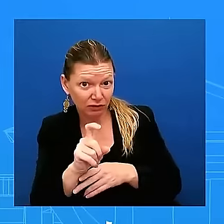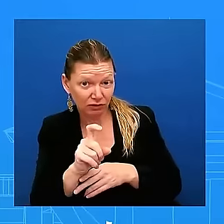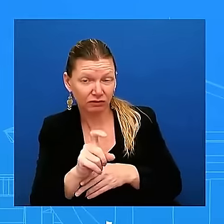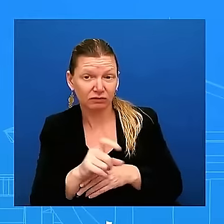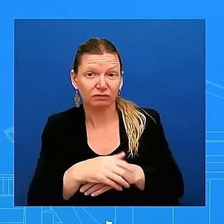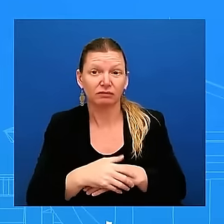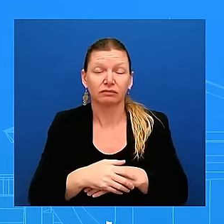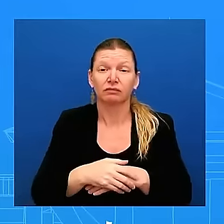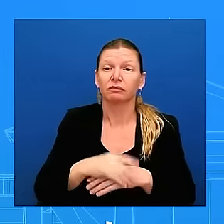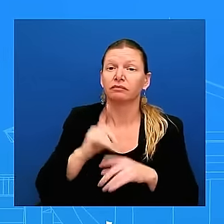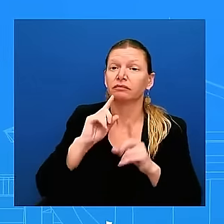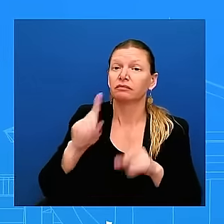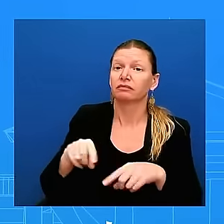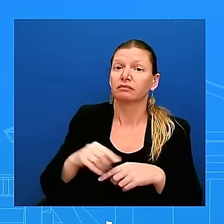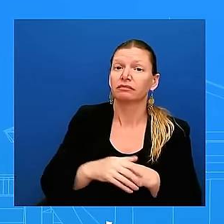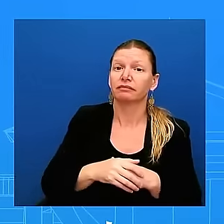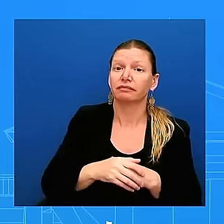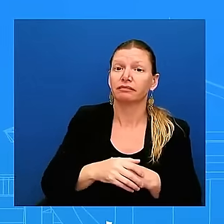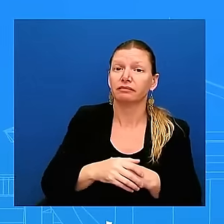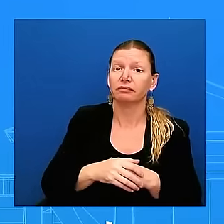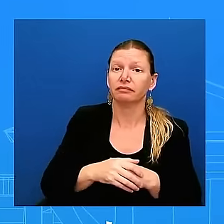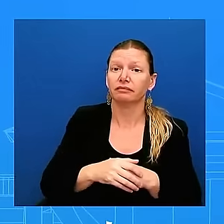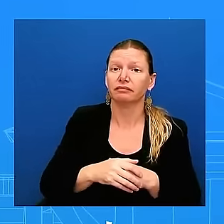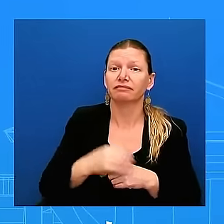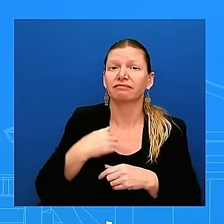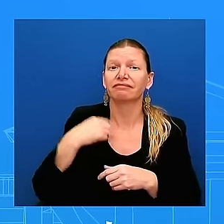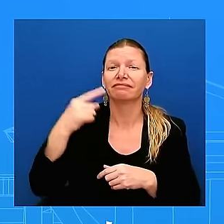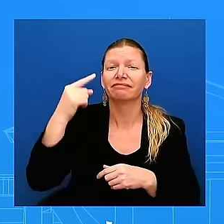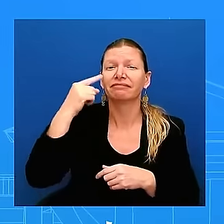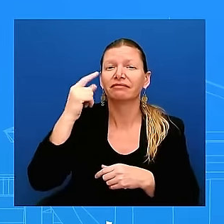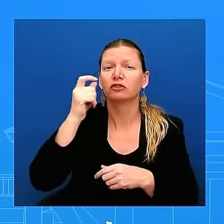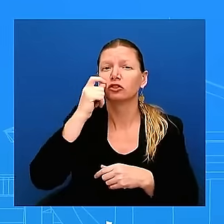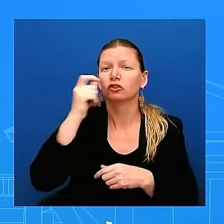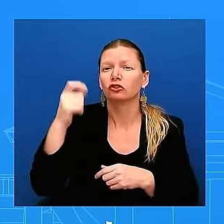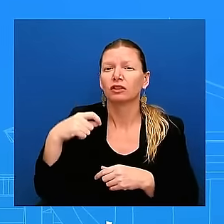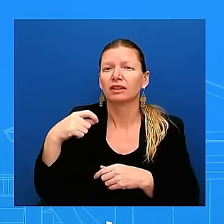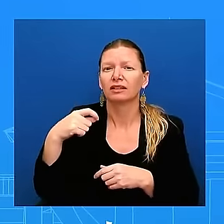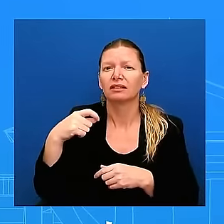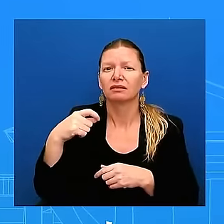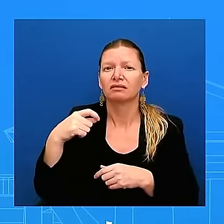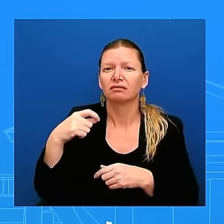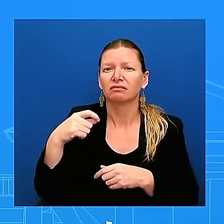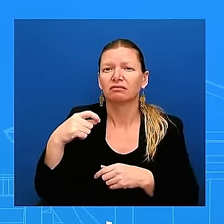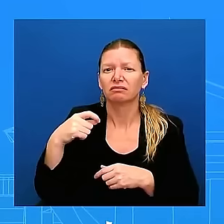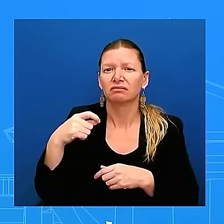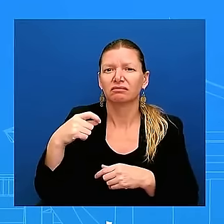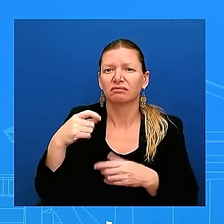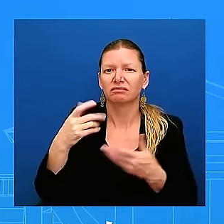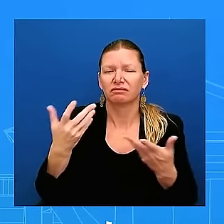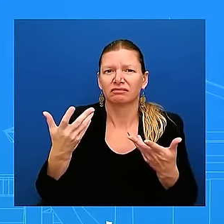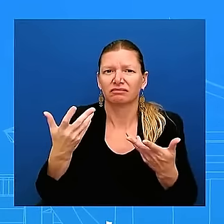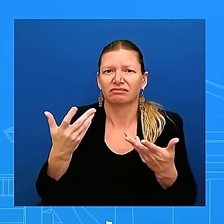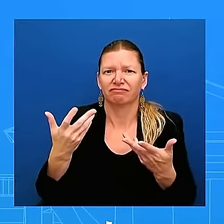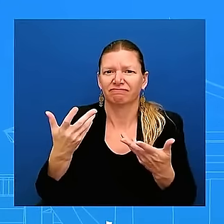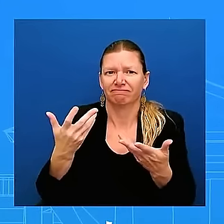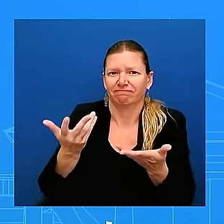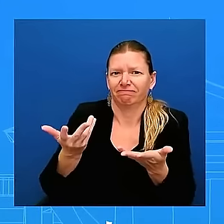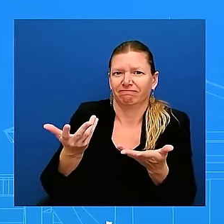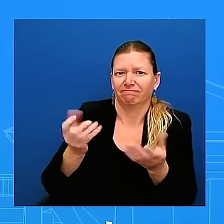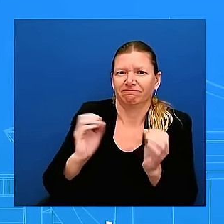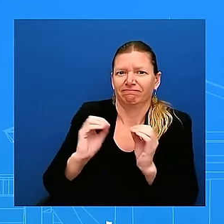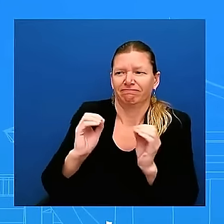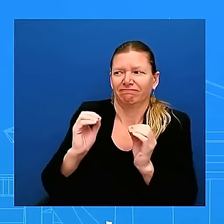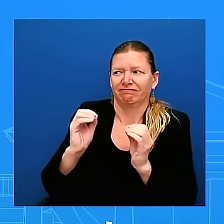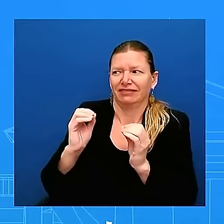ukraine so this is something uh obviously when it really when as it relates to that uh certainly ukraine has to be involved and uh